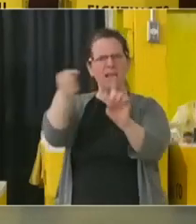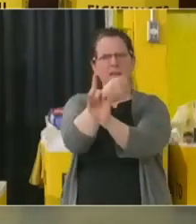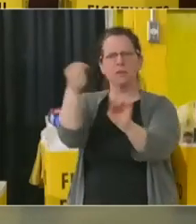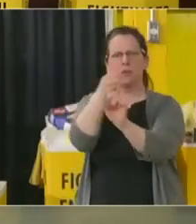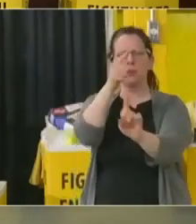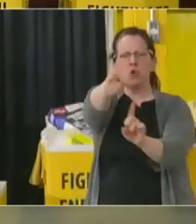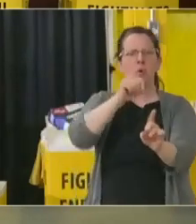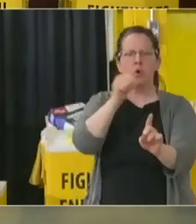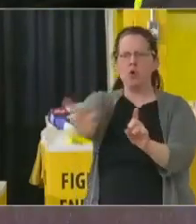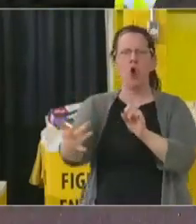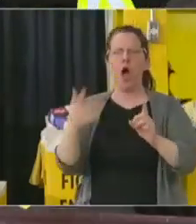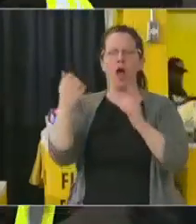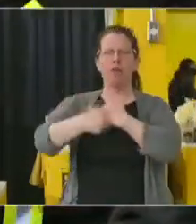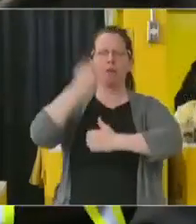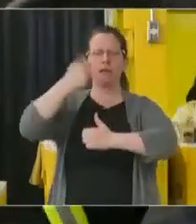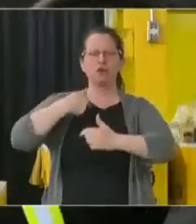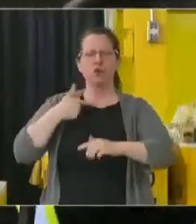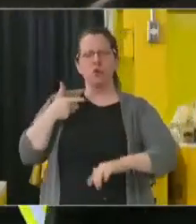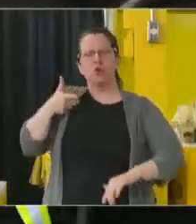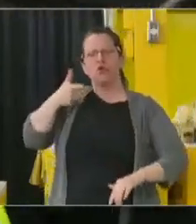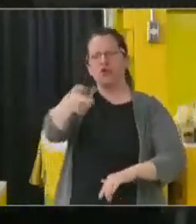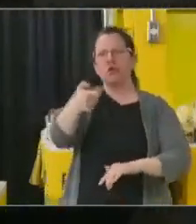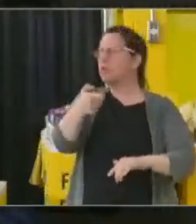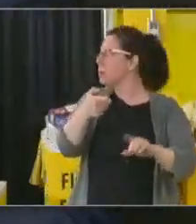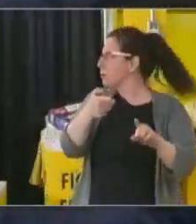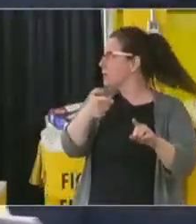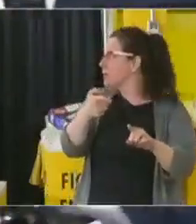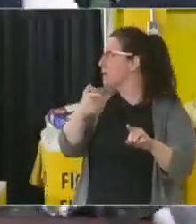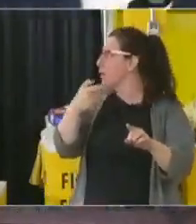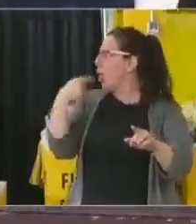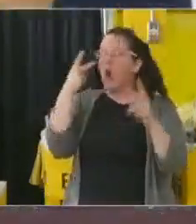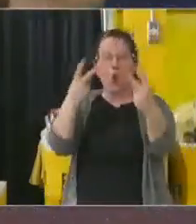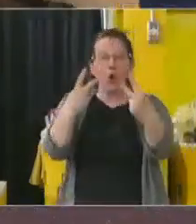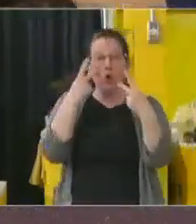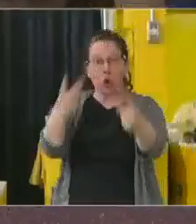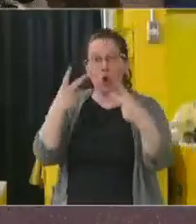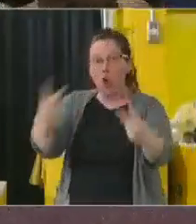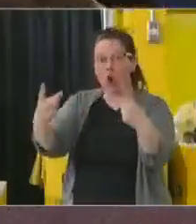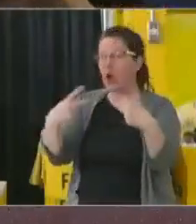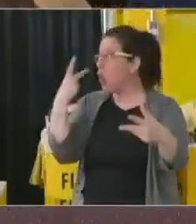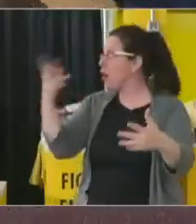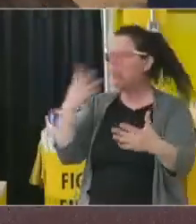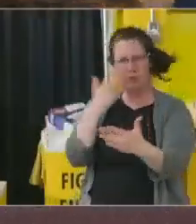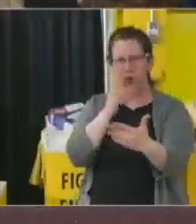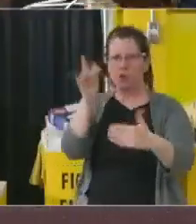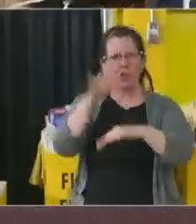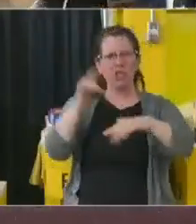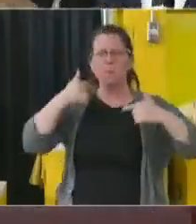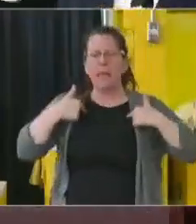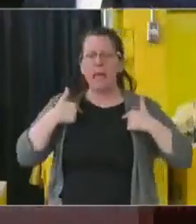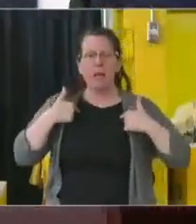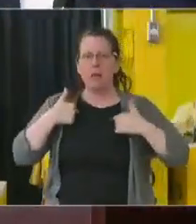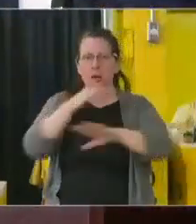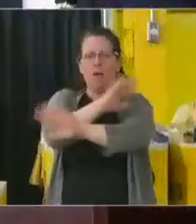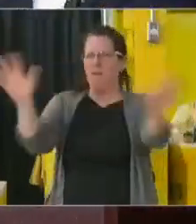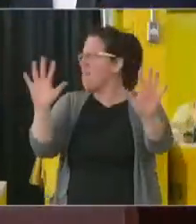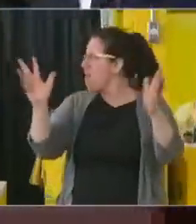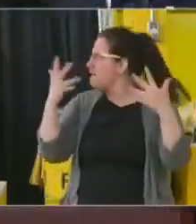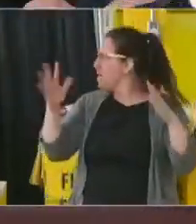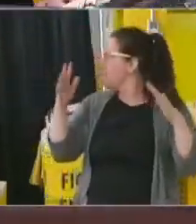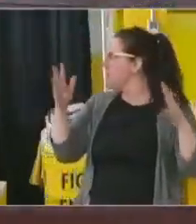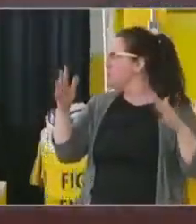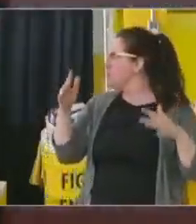You will not threaten to shoot and watch this. Look at this. Get your hands off. Why is he so close? This